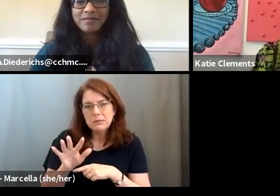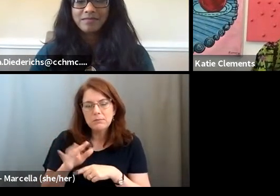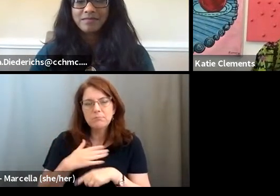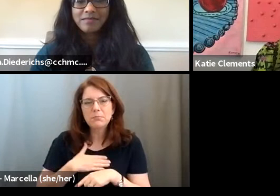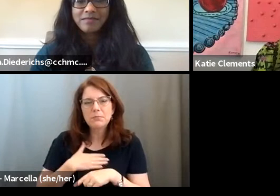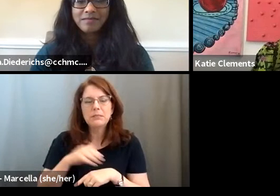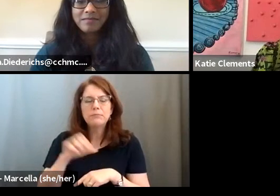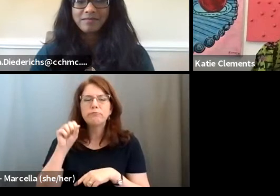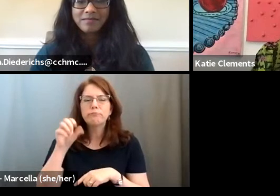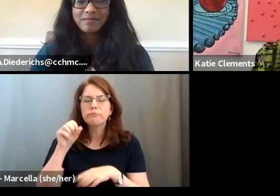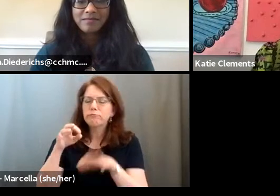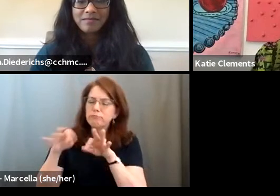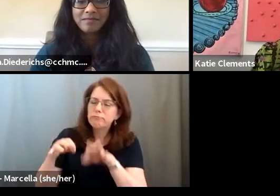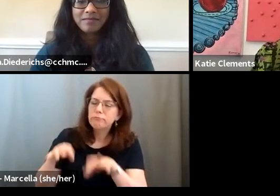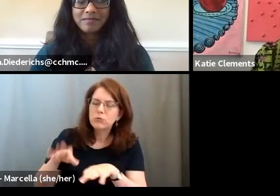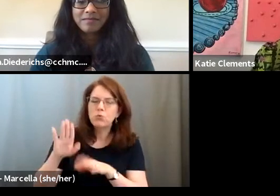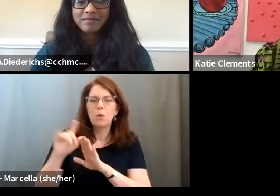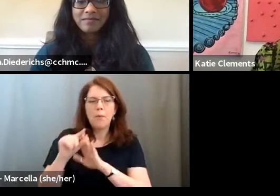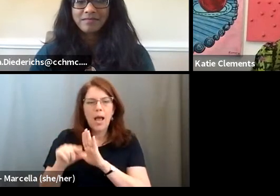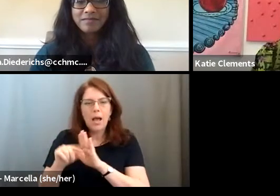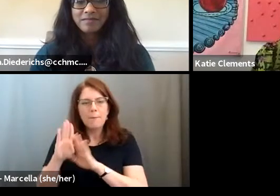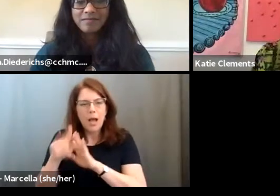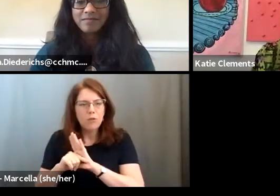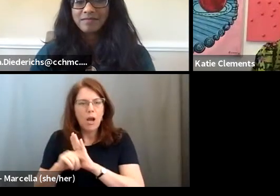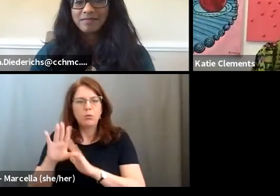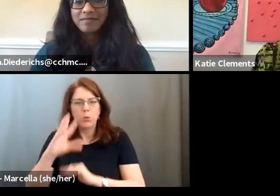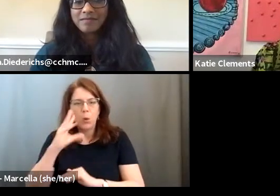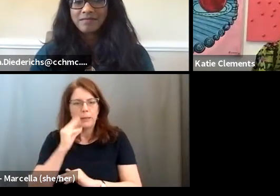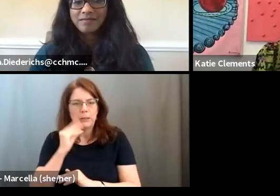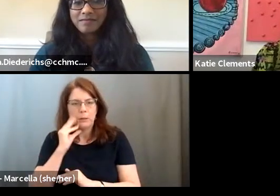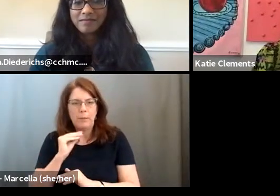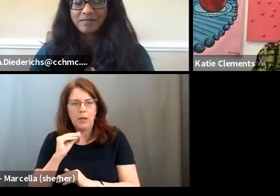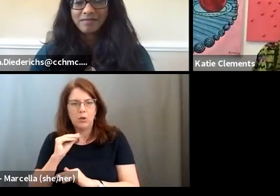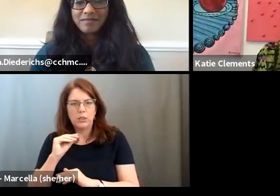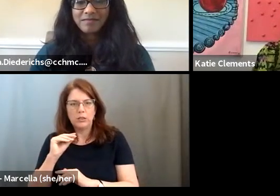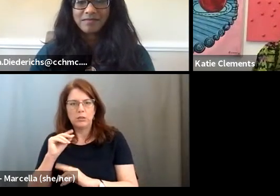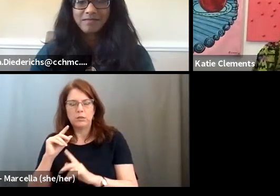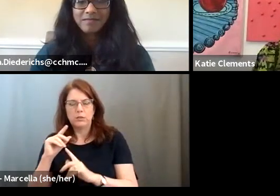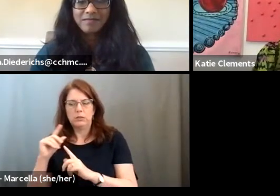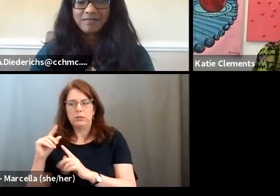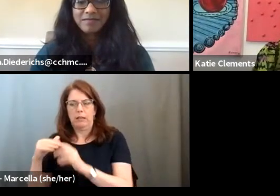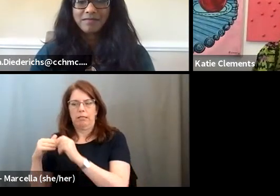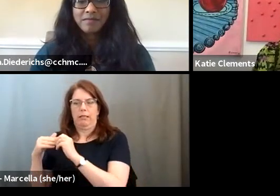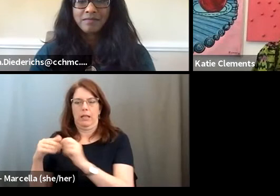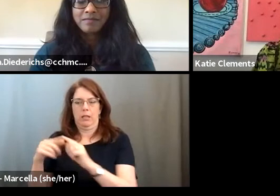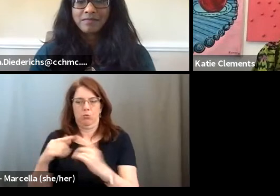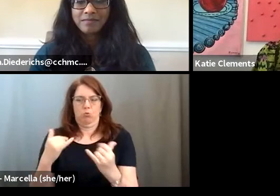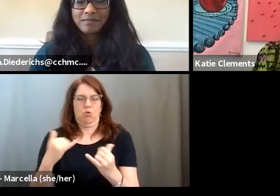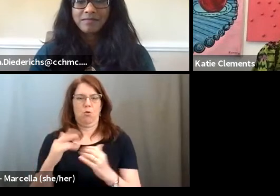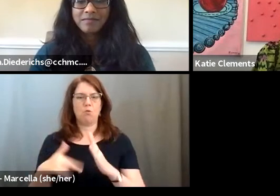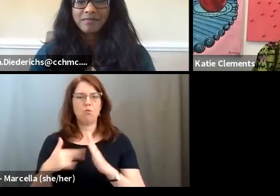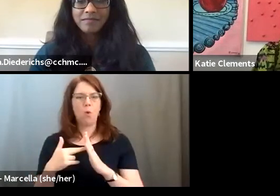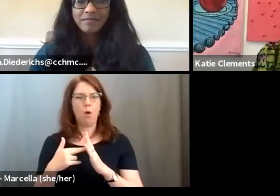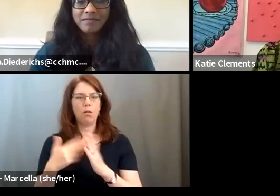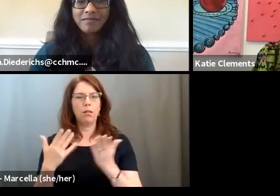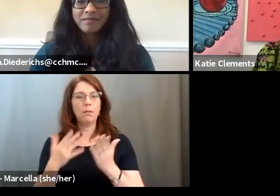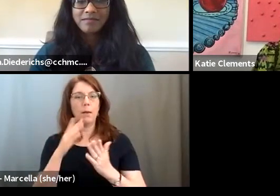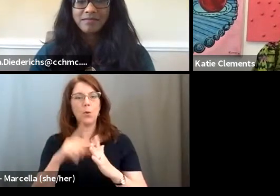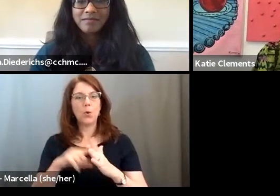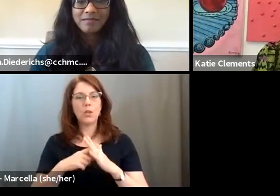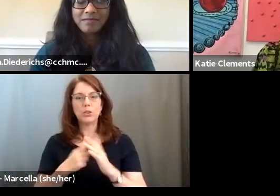overview of your design background and your experiences getting to your current role. And maybe let's start with